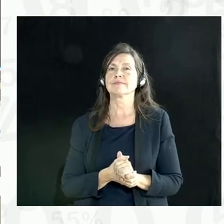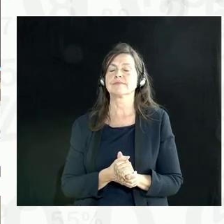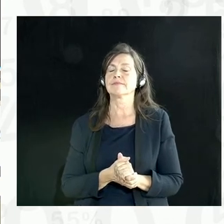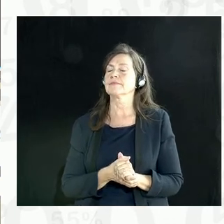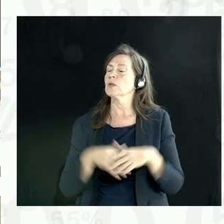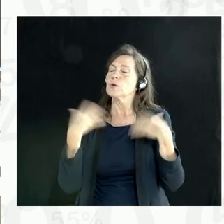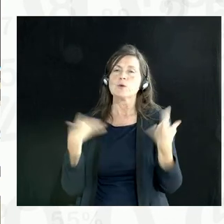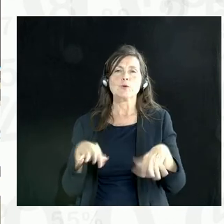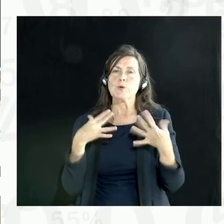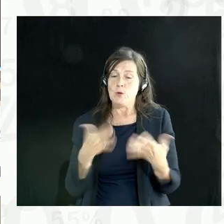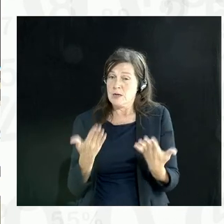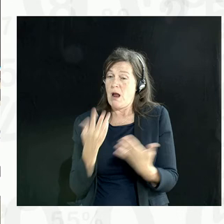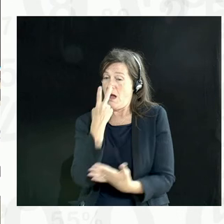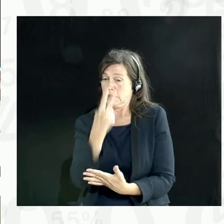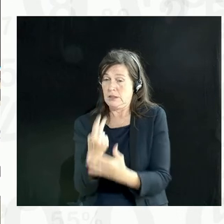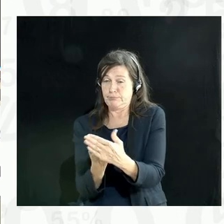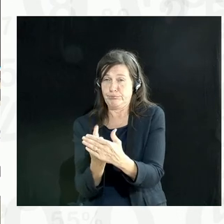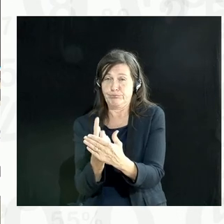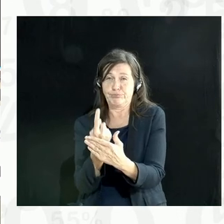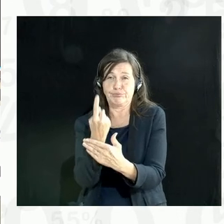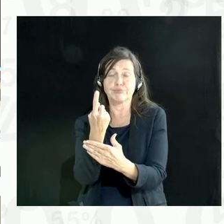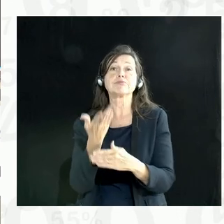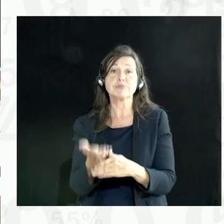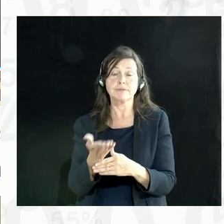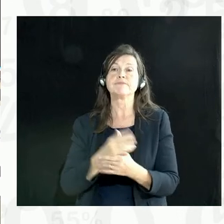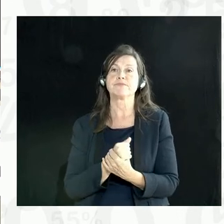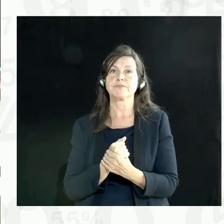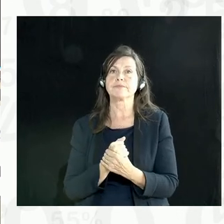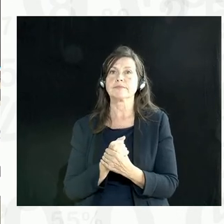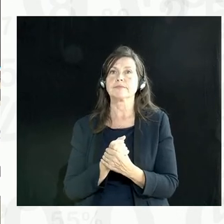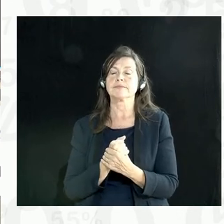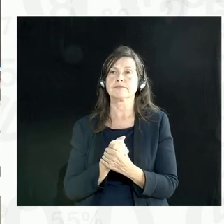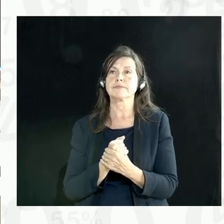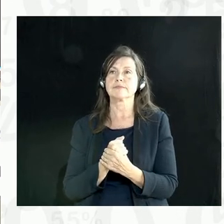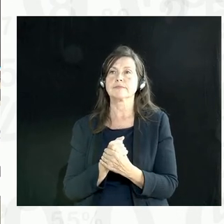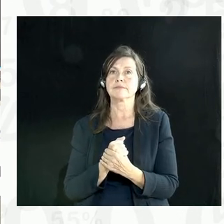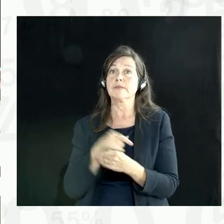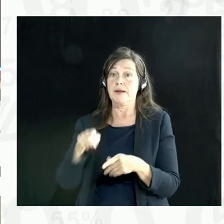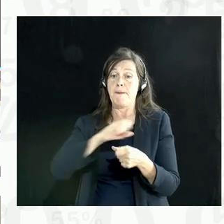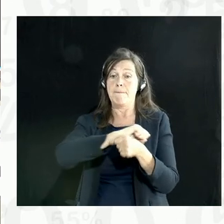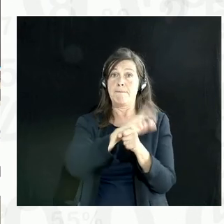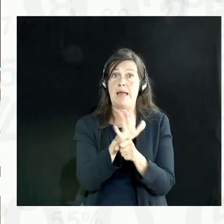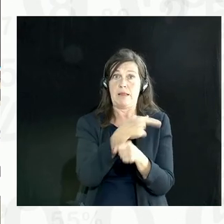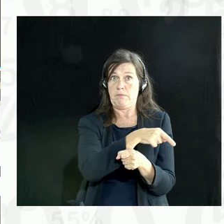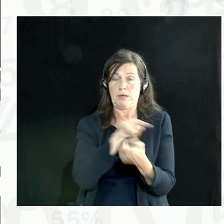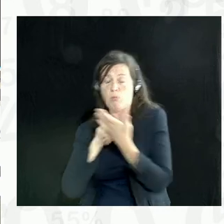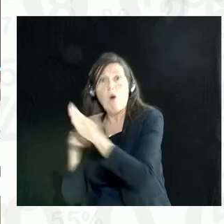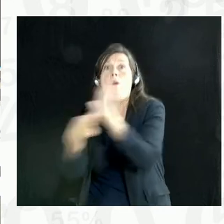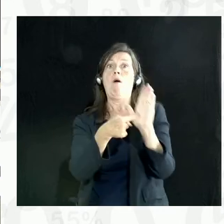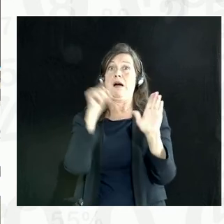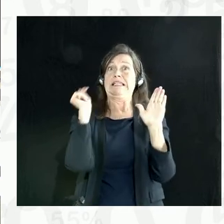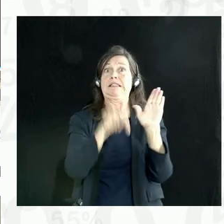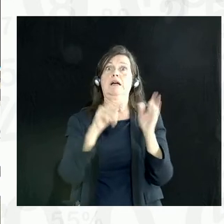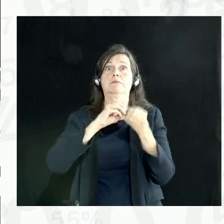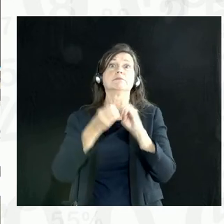important emerging issue. And this has really been highlighted with the pandemic. And that is the use